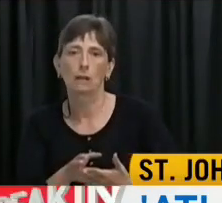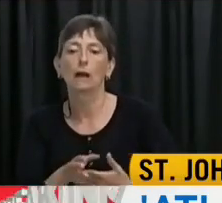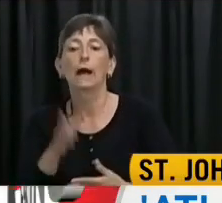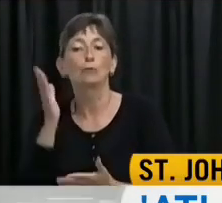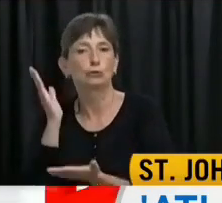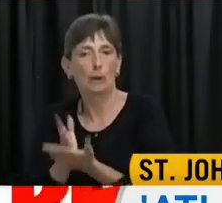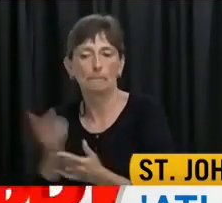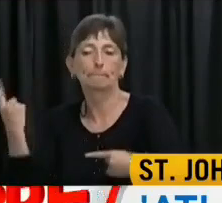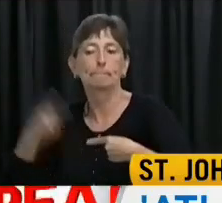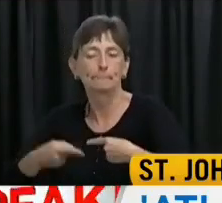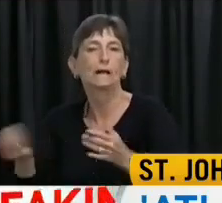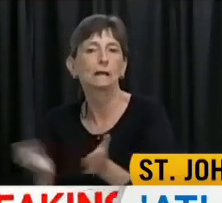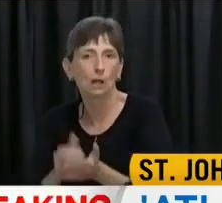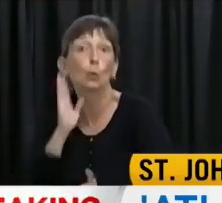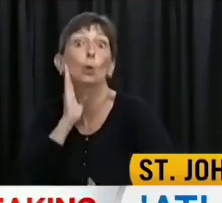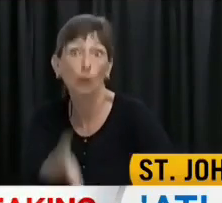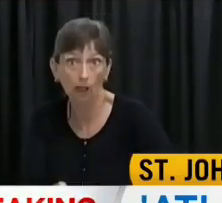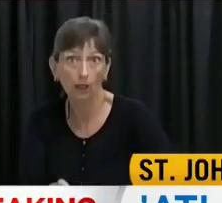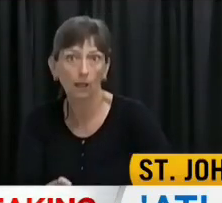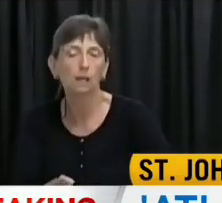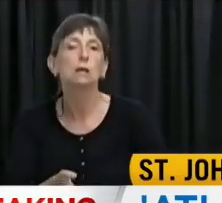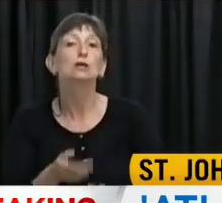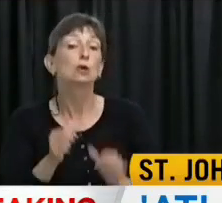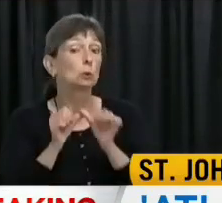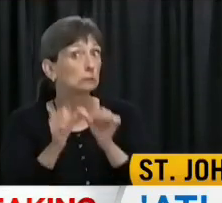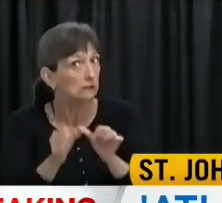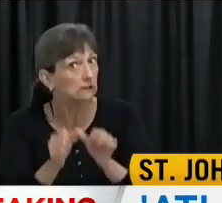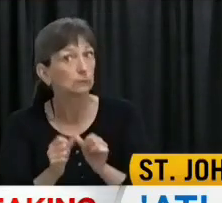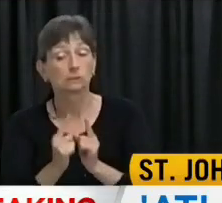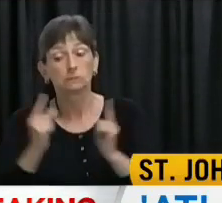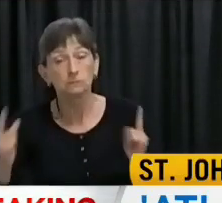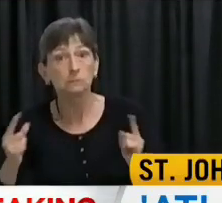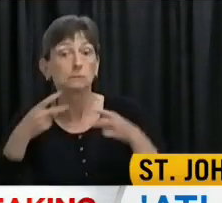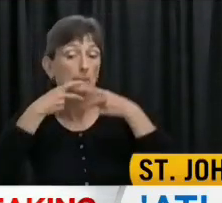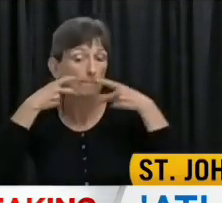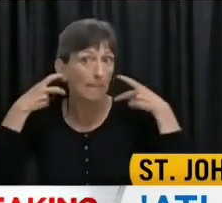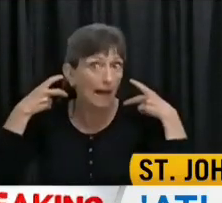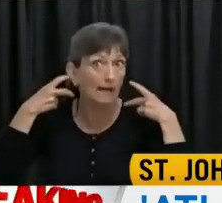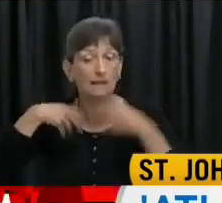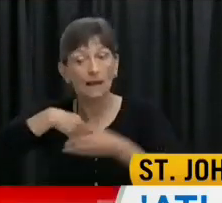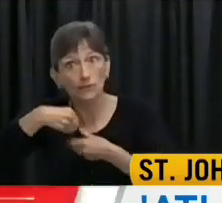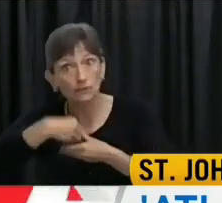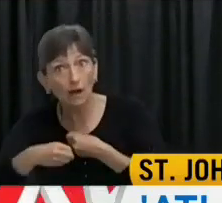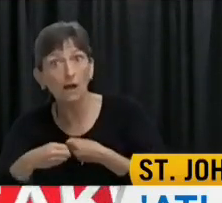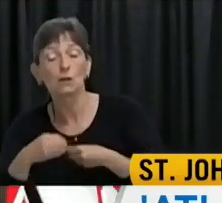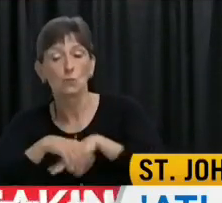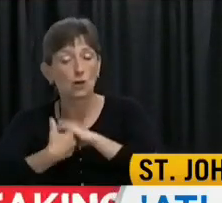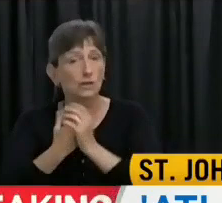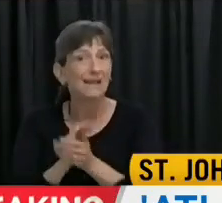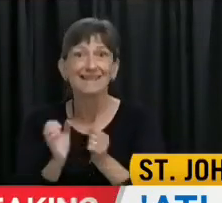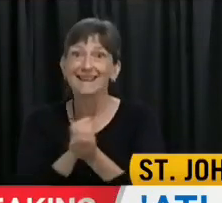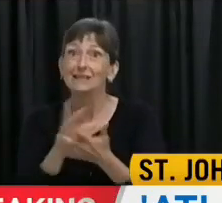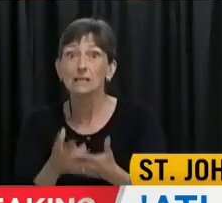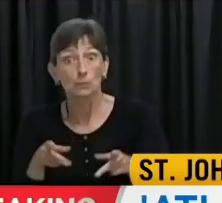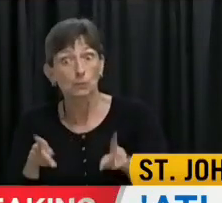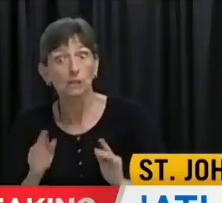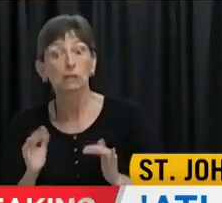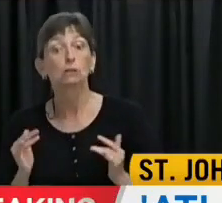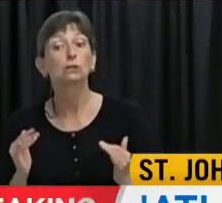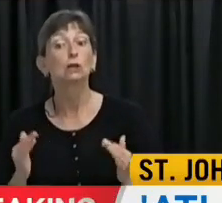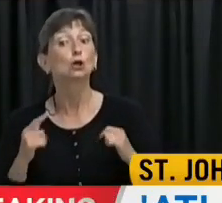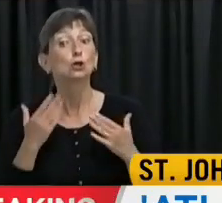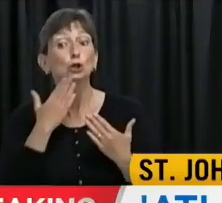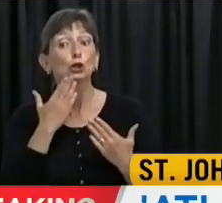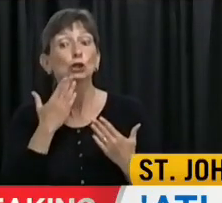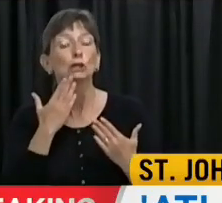So continue to wear a mask, wash your hands, practice safe physical distancing. So once again, we need to thank you for the great work that you